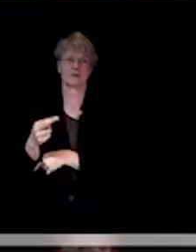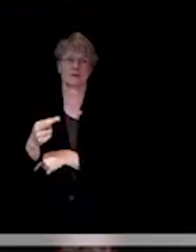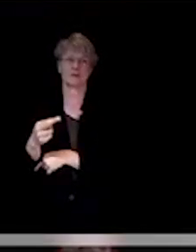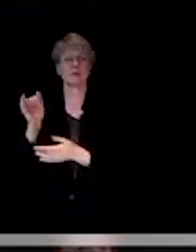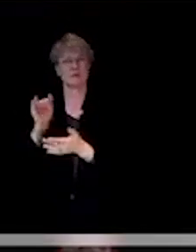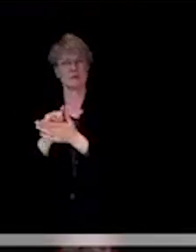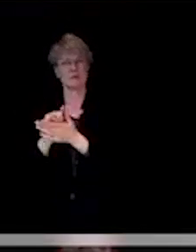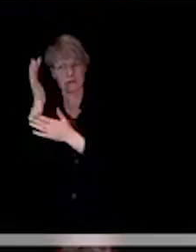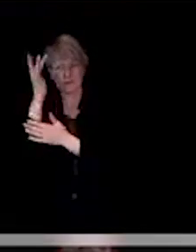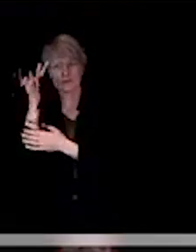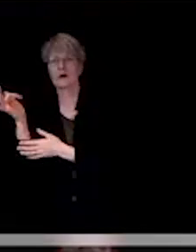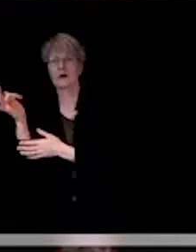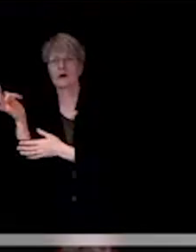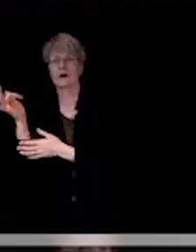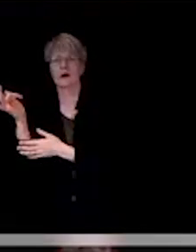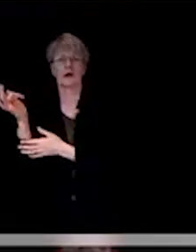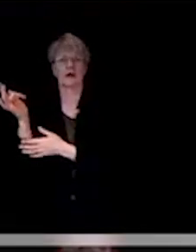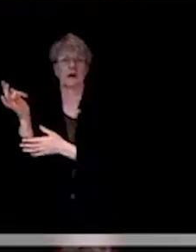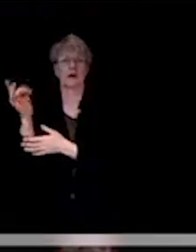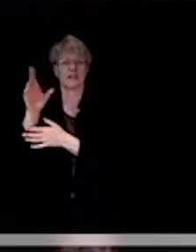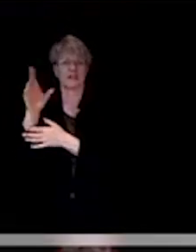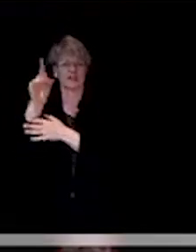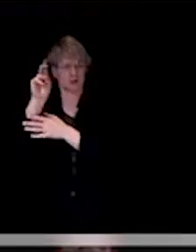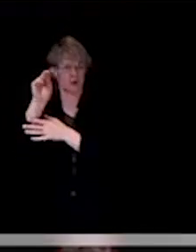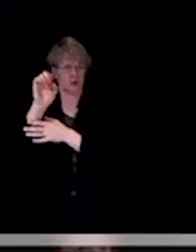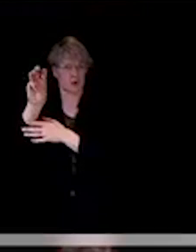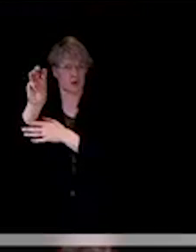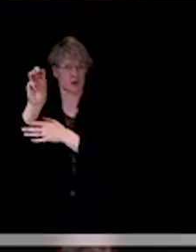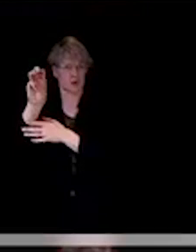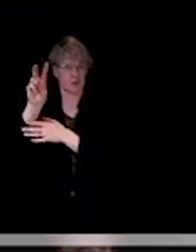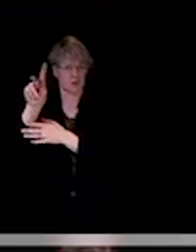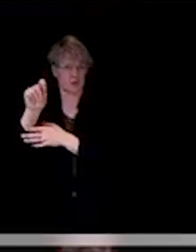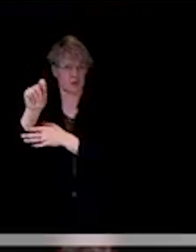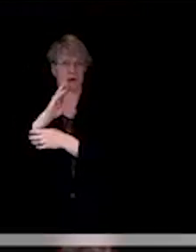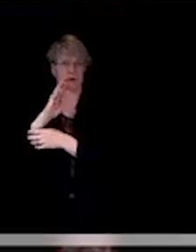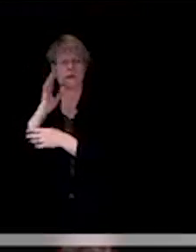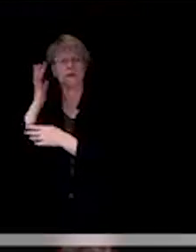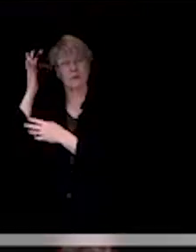stage while the movie theaters are allowed to open in the current stage.